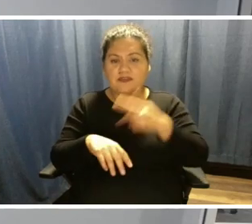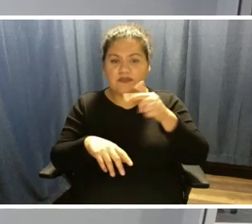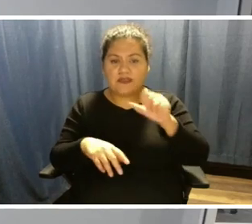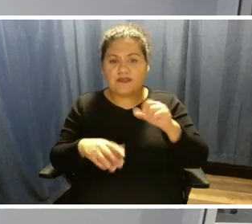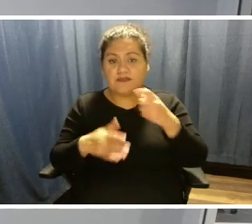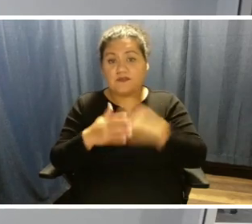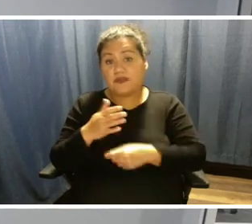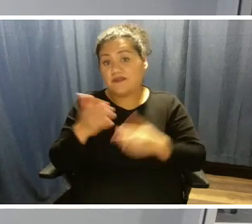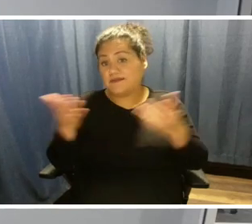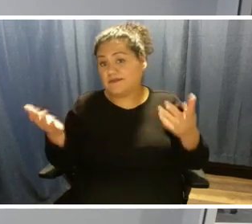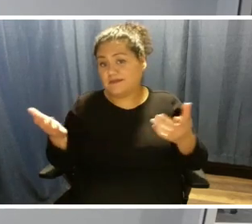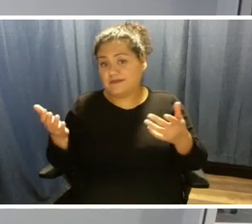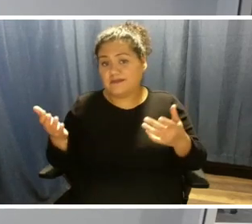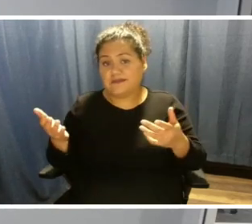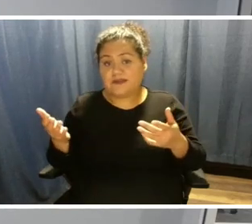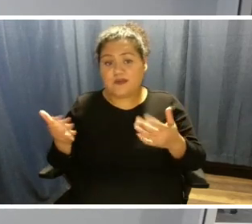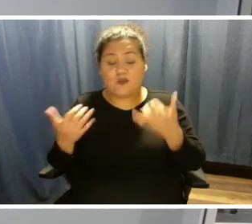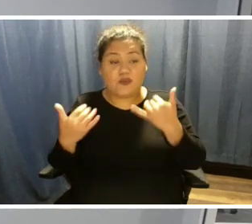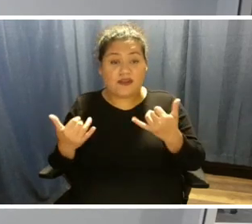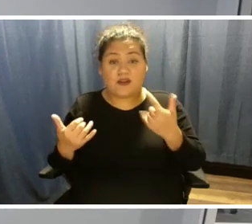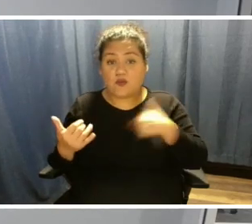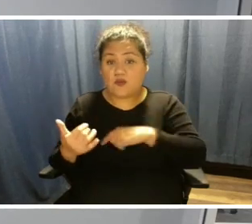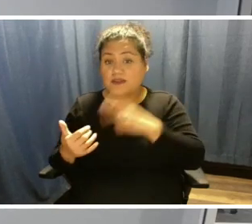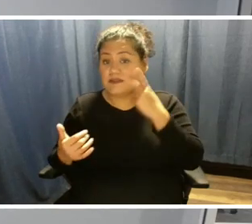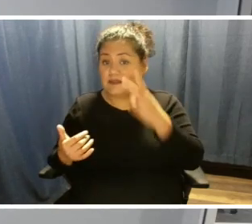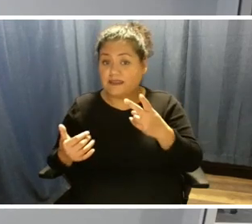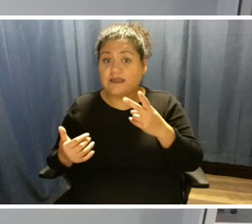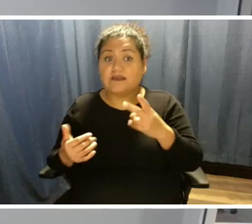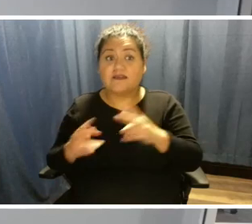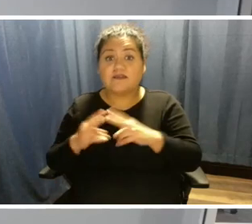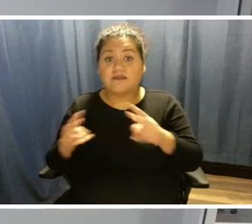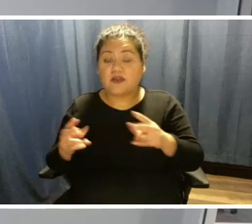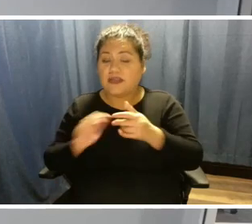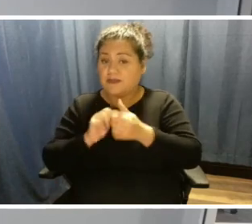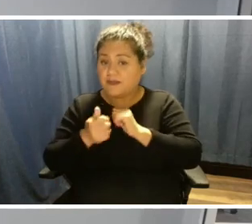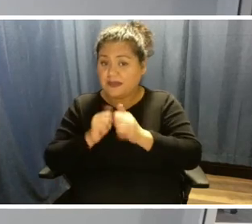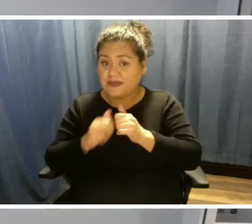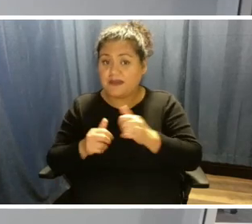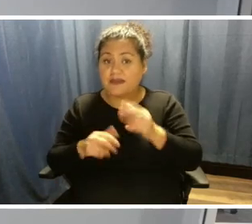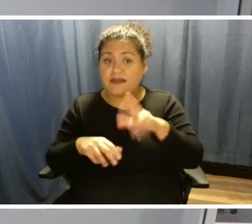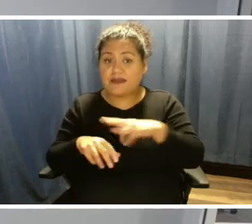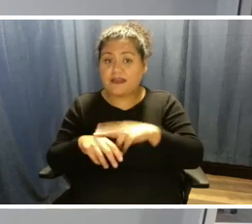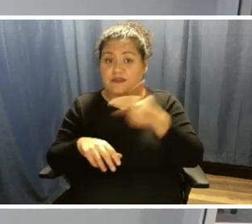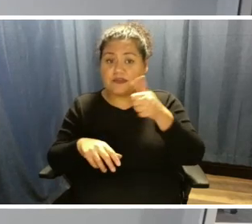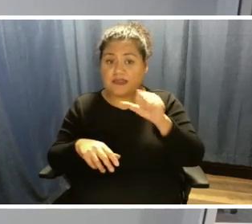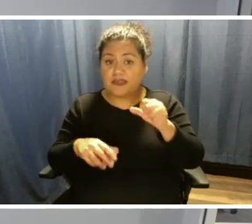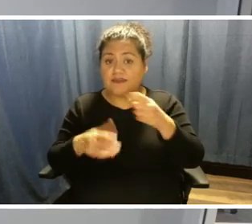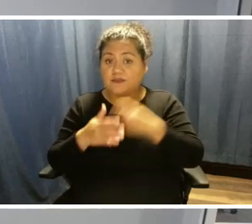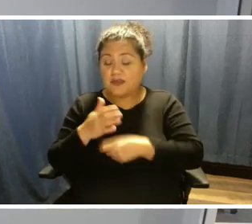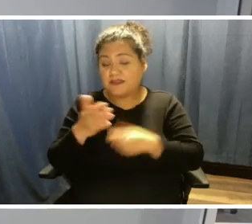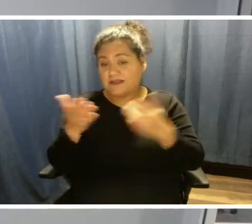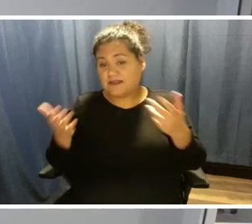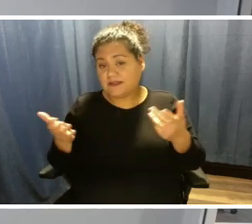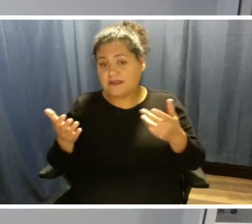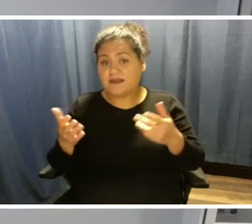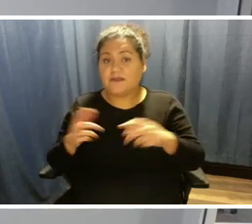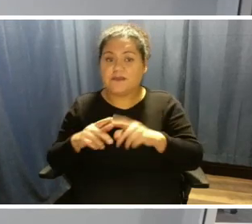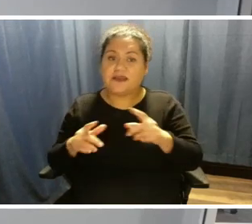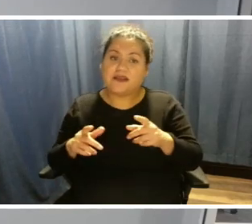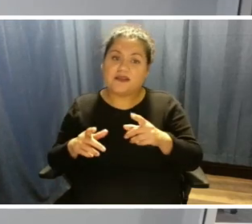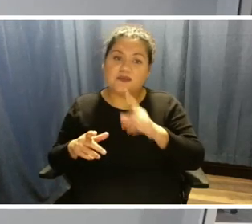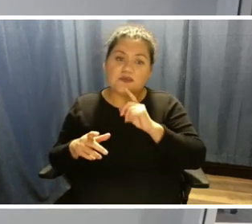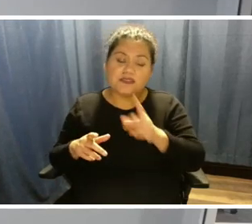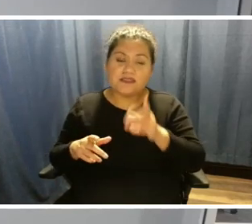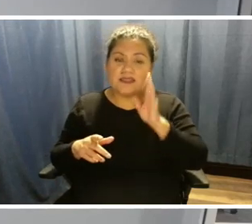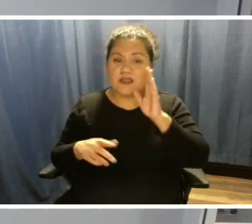tell you, at this point, we're seeing very, very competitive natural gas pricing. But it is a commodity, and it will vary